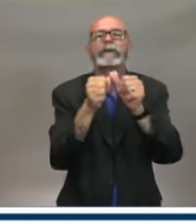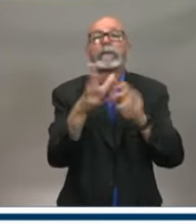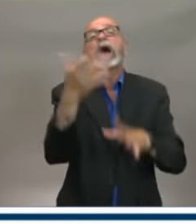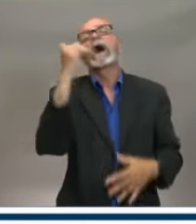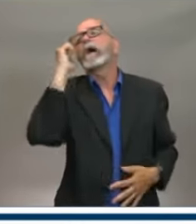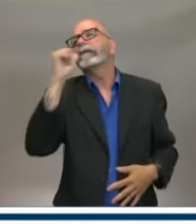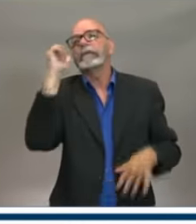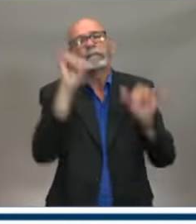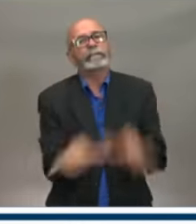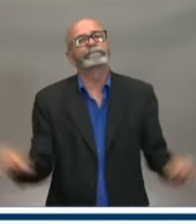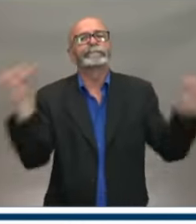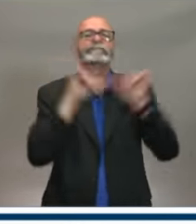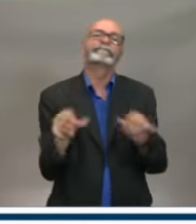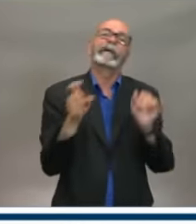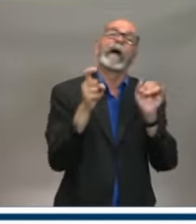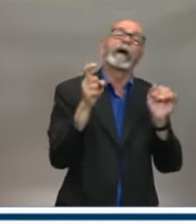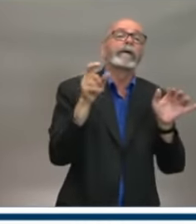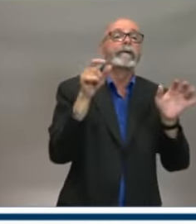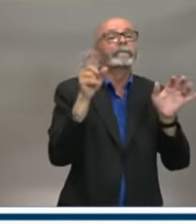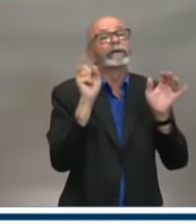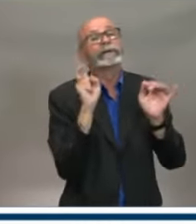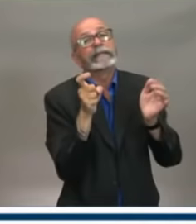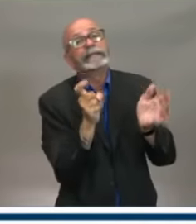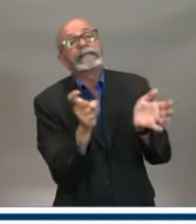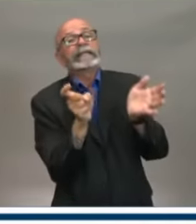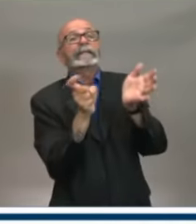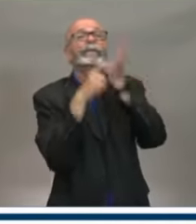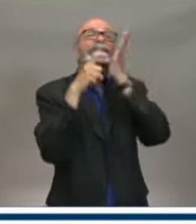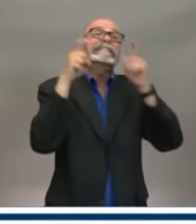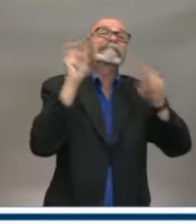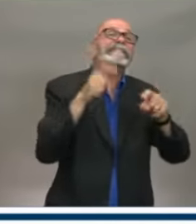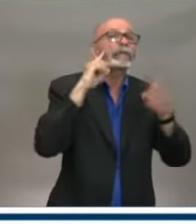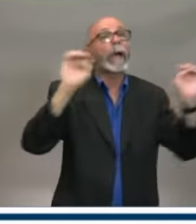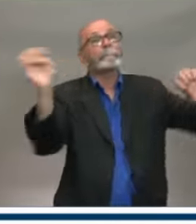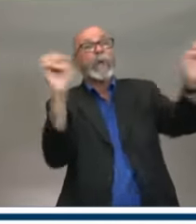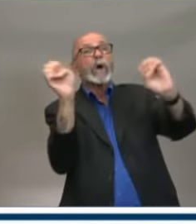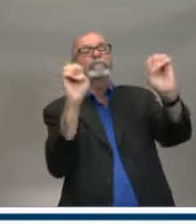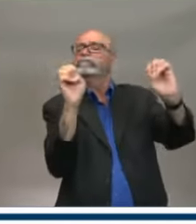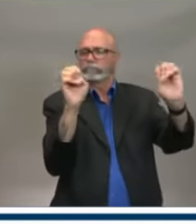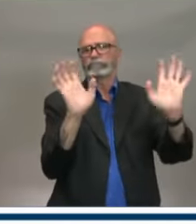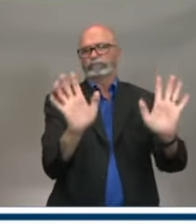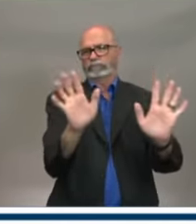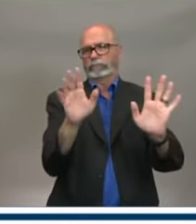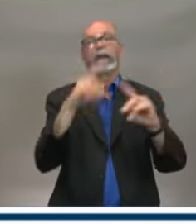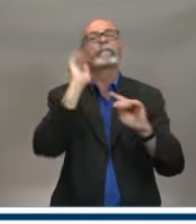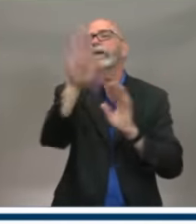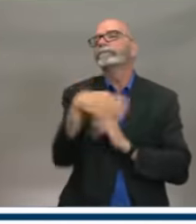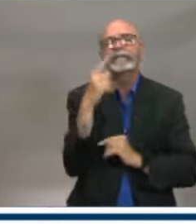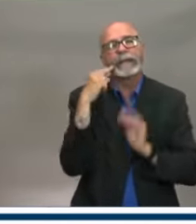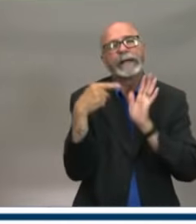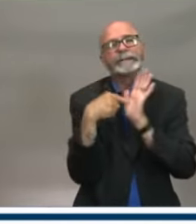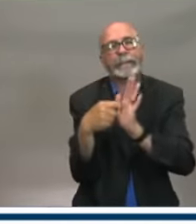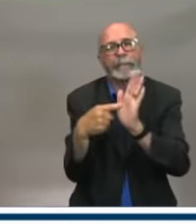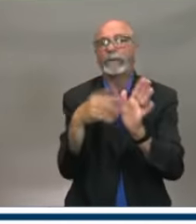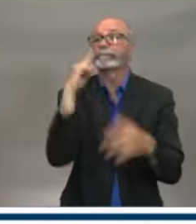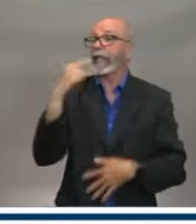will continue to be required. One of them is, quite frankly, that commercial landlords cannot evict their tenants